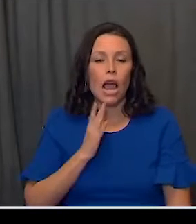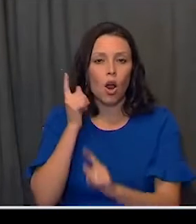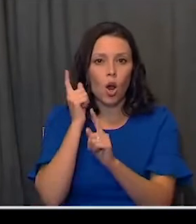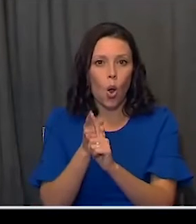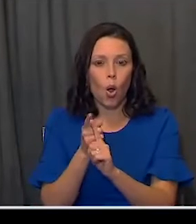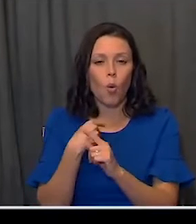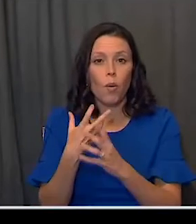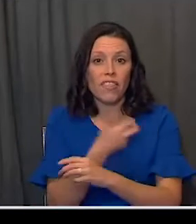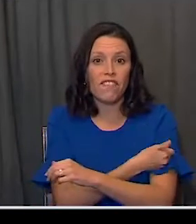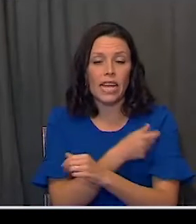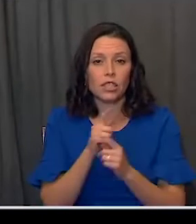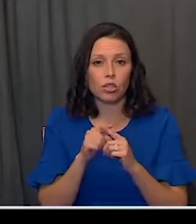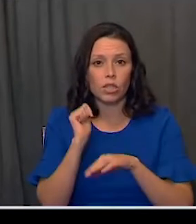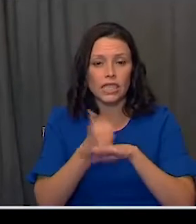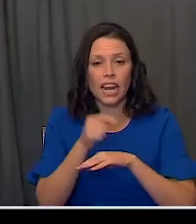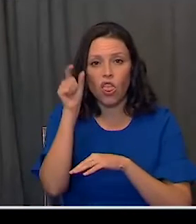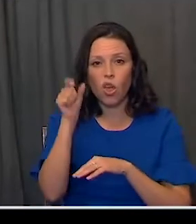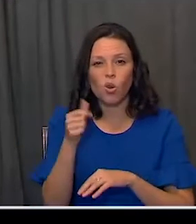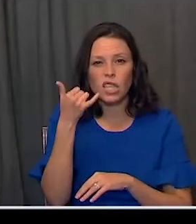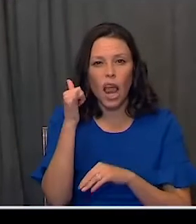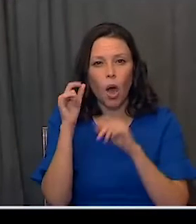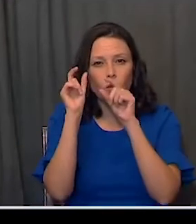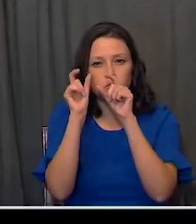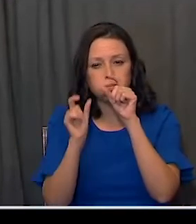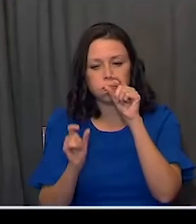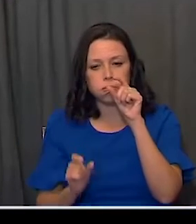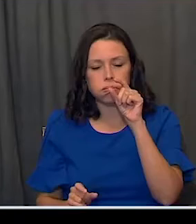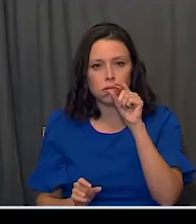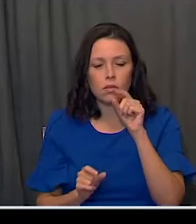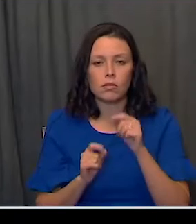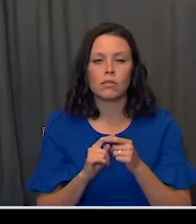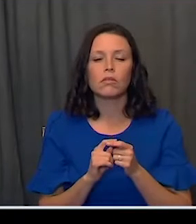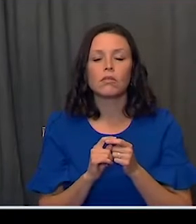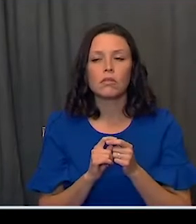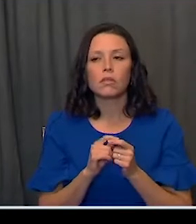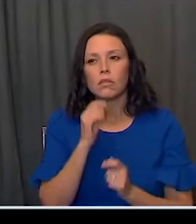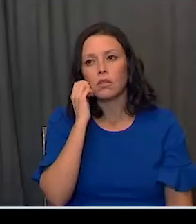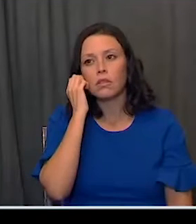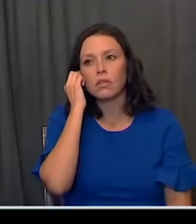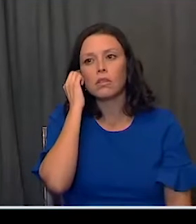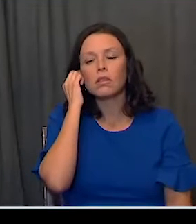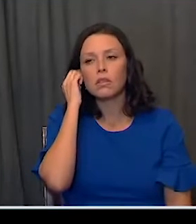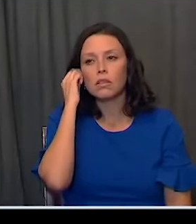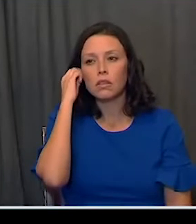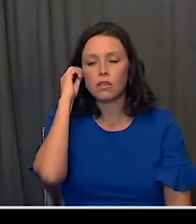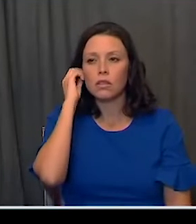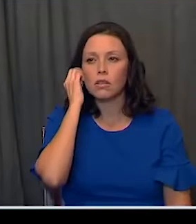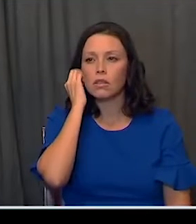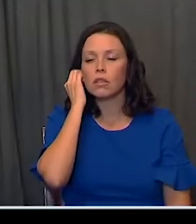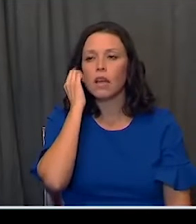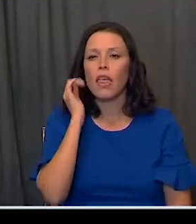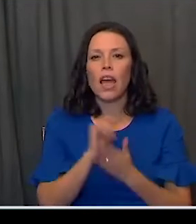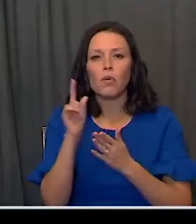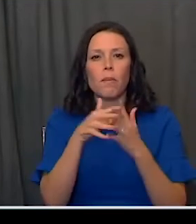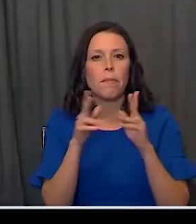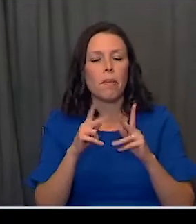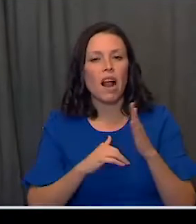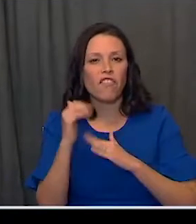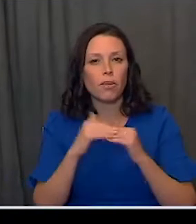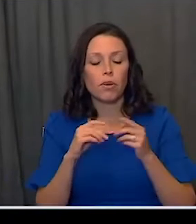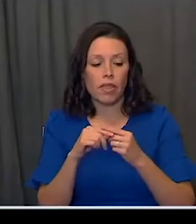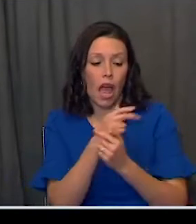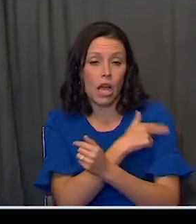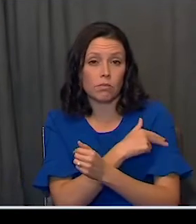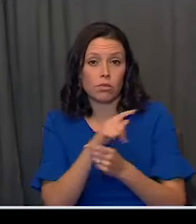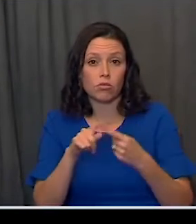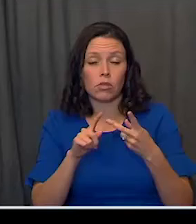is where we want the vaccines to be. We want the vaccines down at the places where the American people are comfortable at our hospitals,